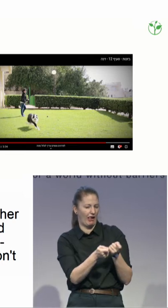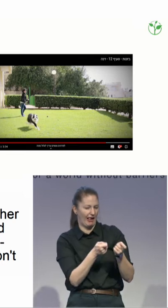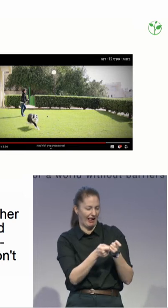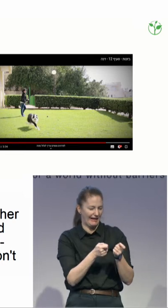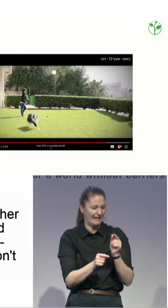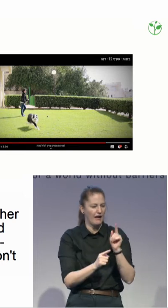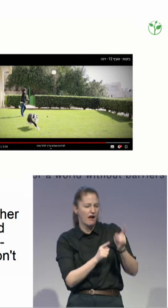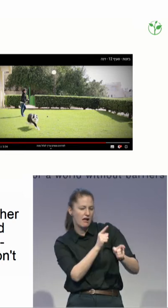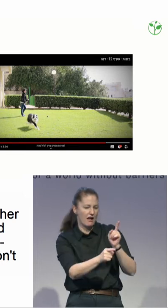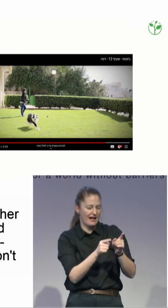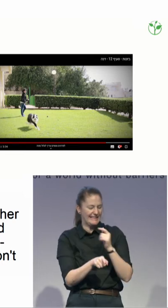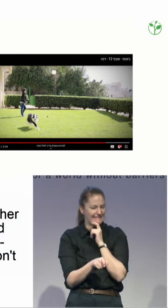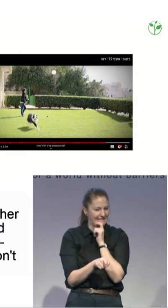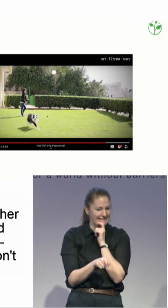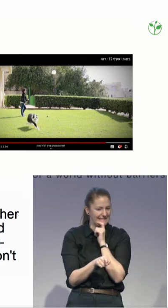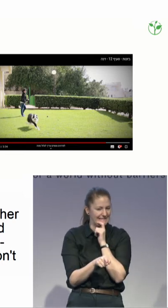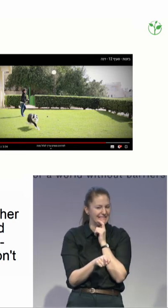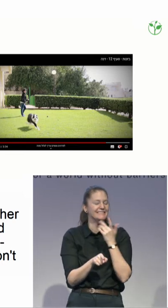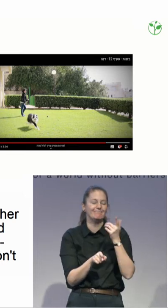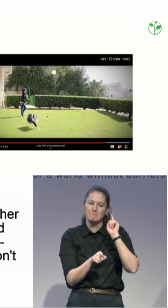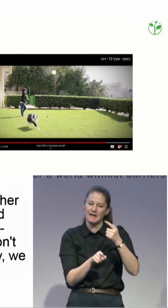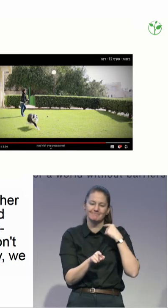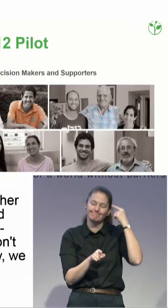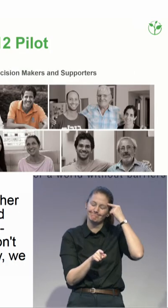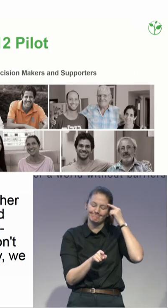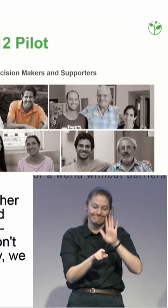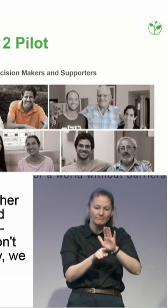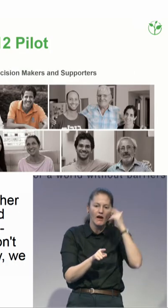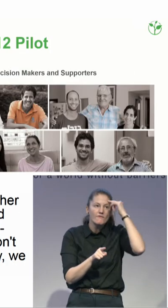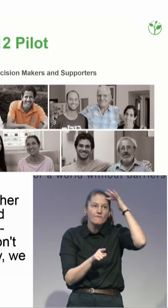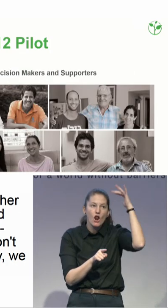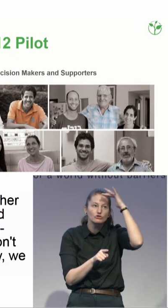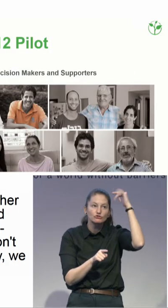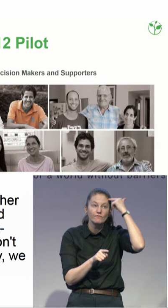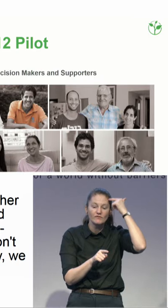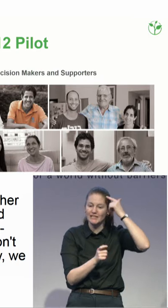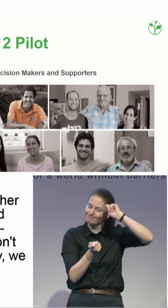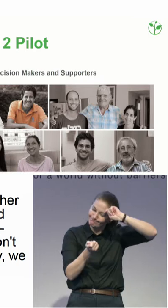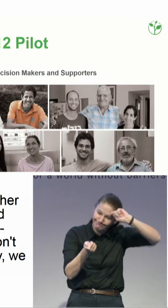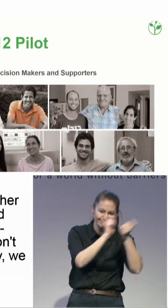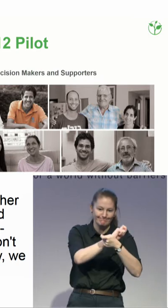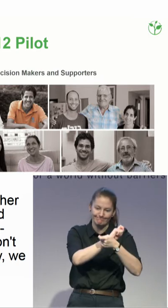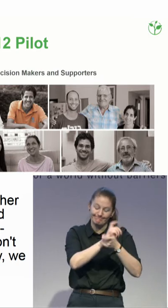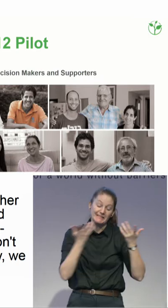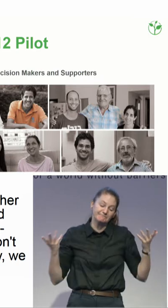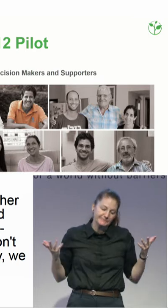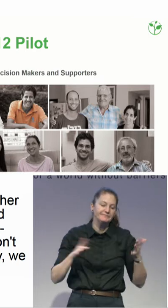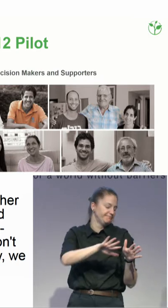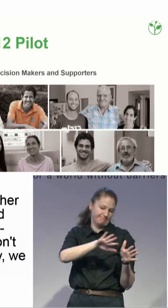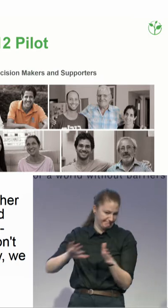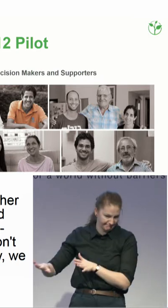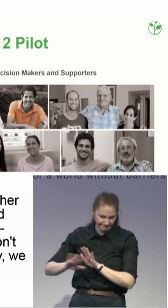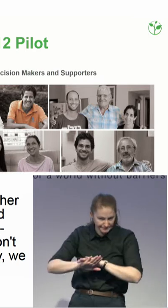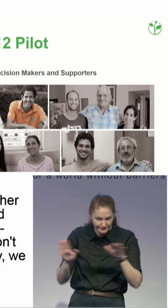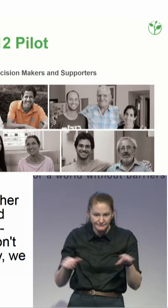new guardians under disguise. And that's when we decided to do a pilot and try to develop our